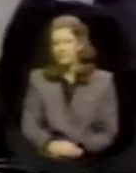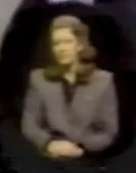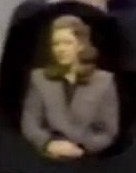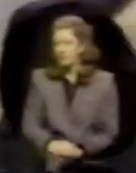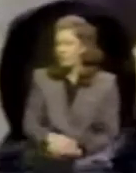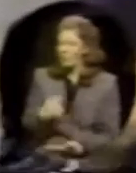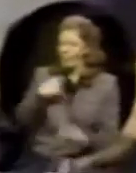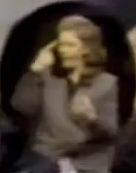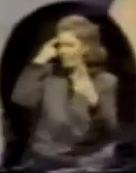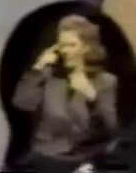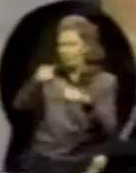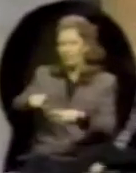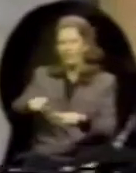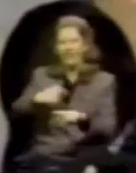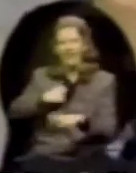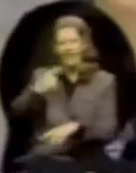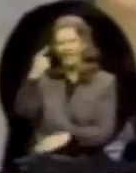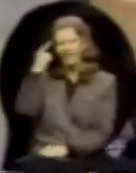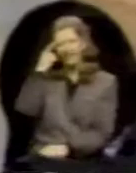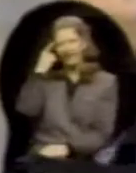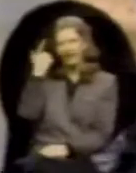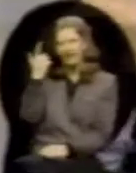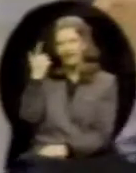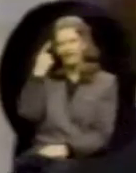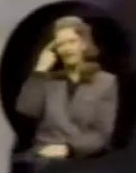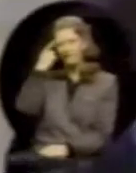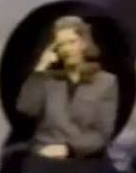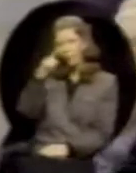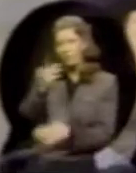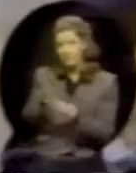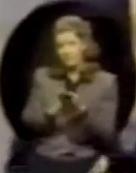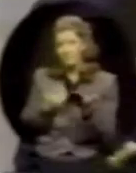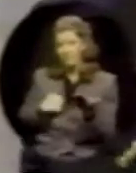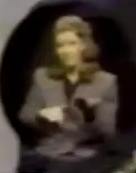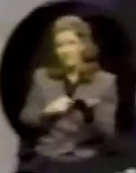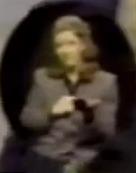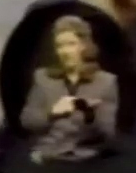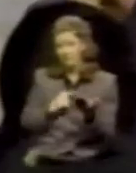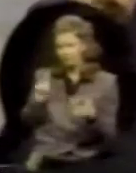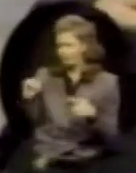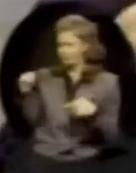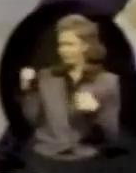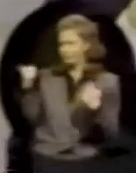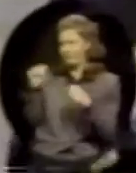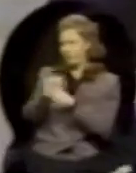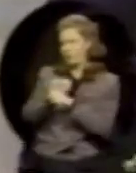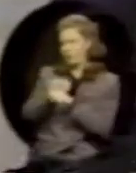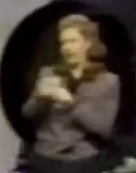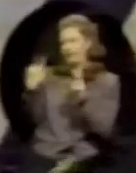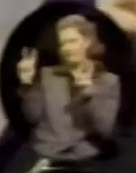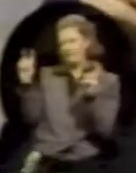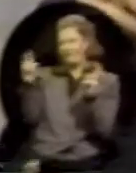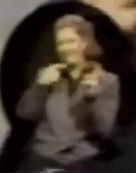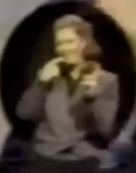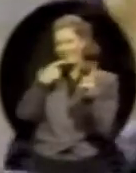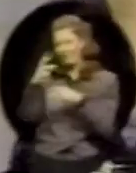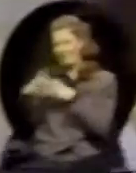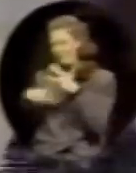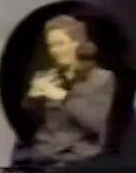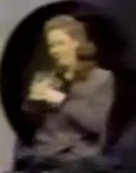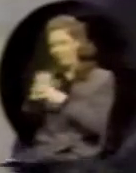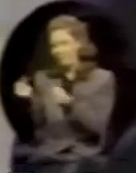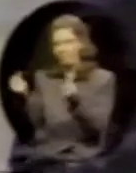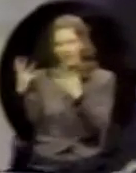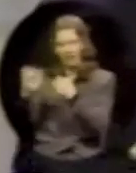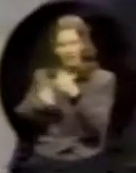Oh, I would agree. I think that for some of us who have been working in the, hearing world, unquote, for many